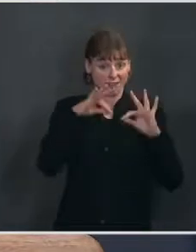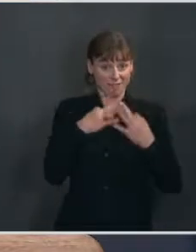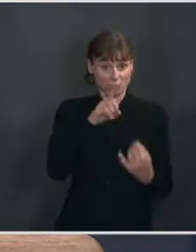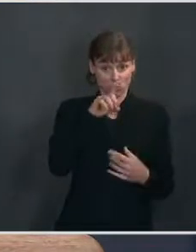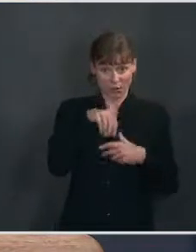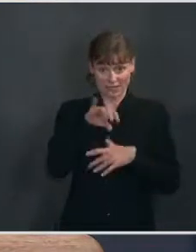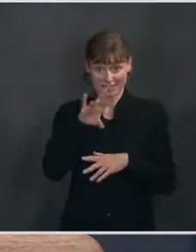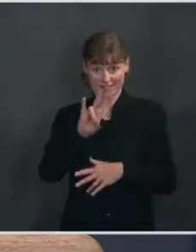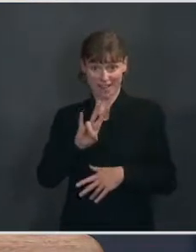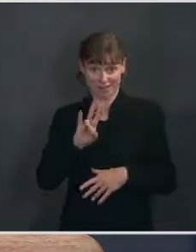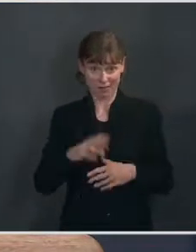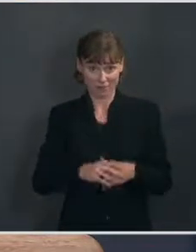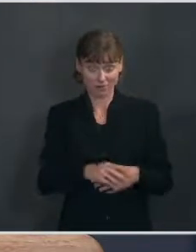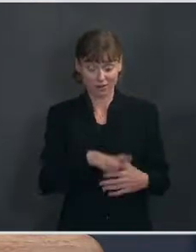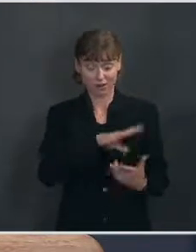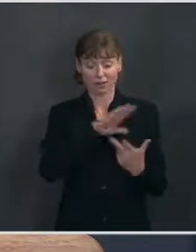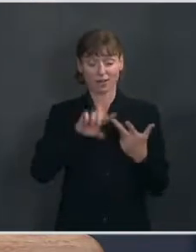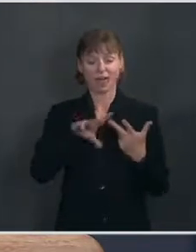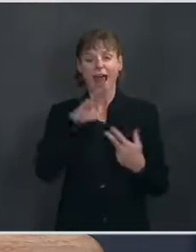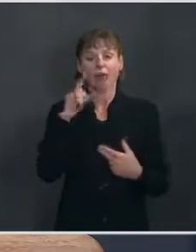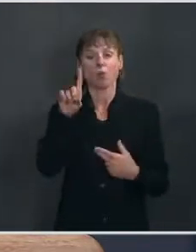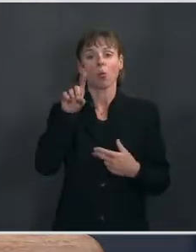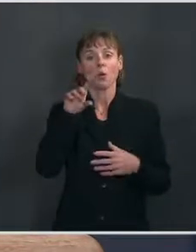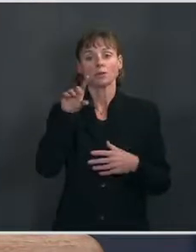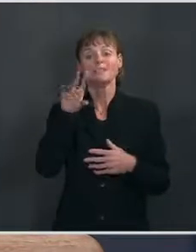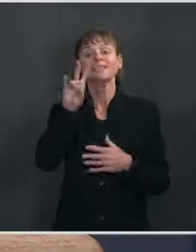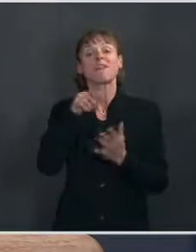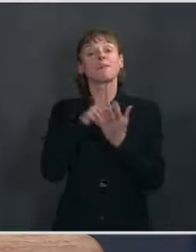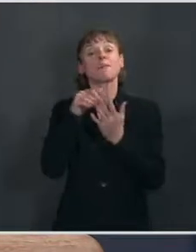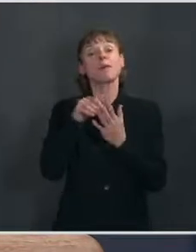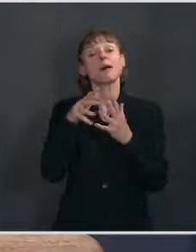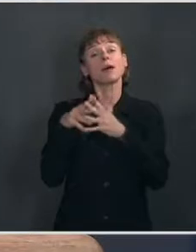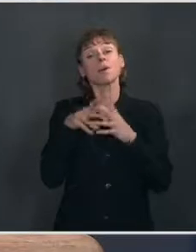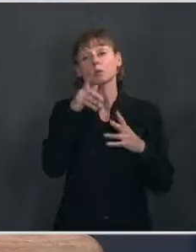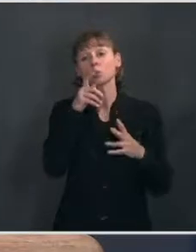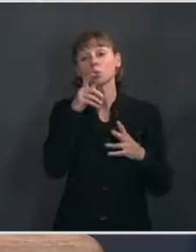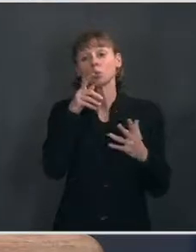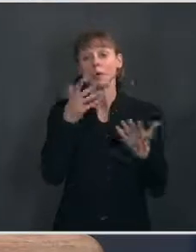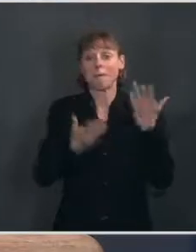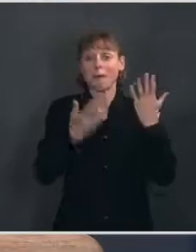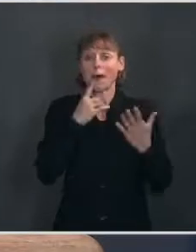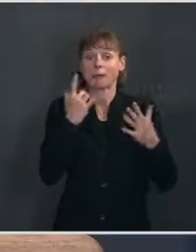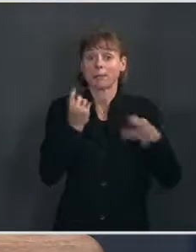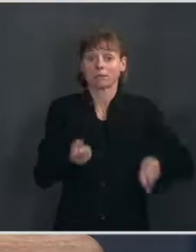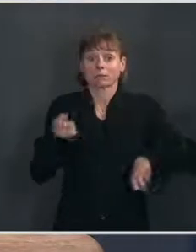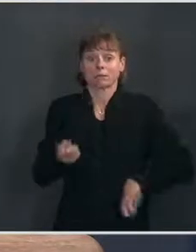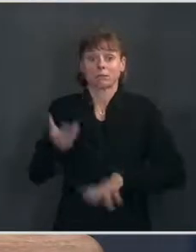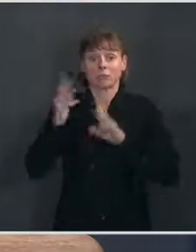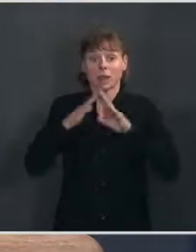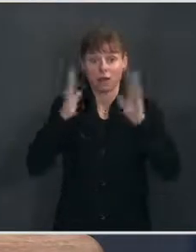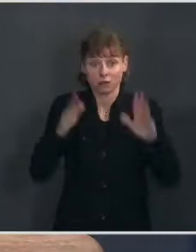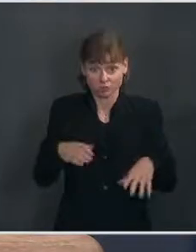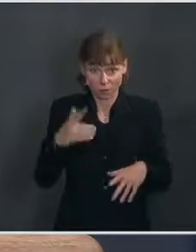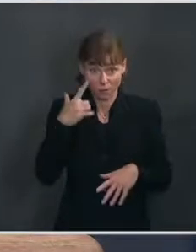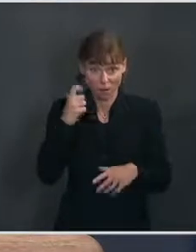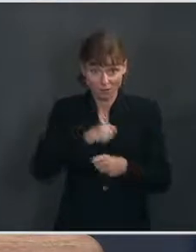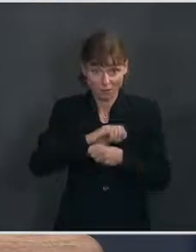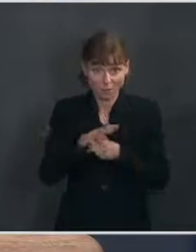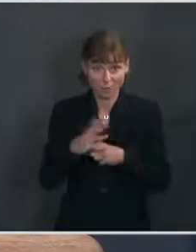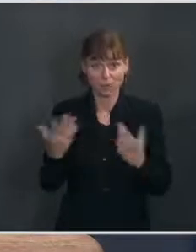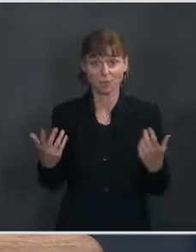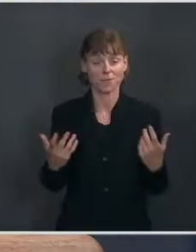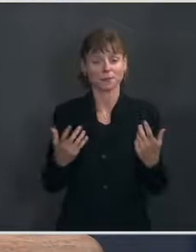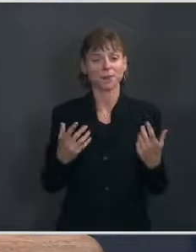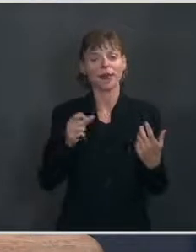who are facing possible eviction during a pandemic. The CBO projections for next year's growth isn't a measure of all of these things, right? It's not a